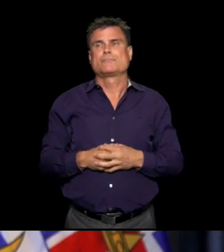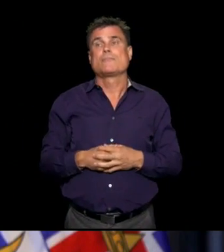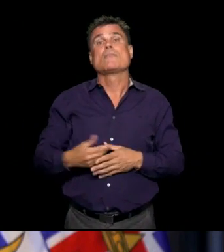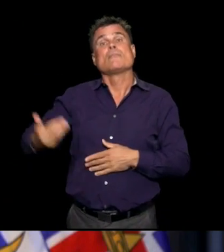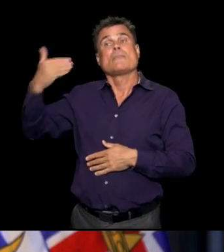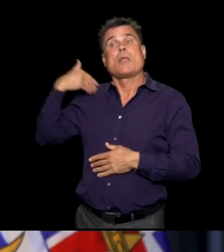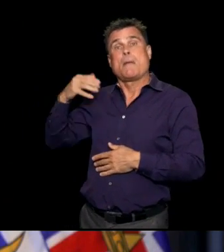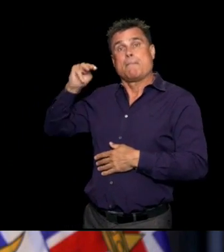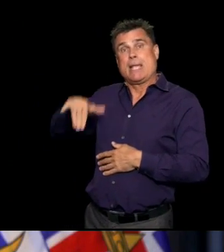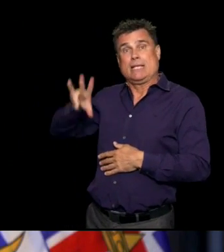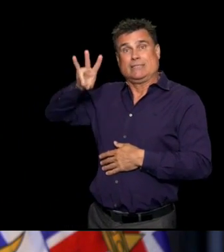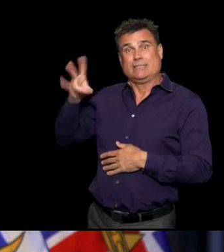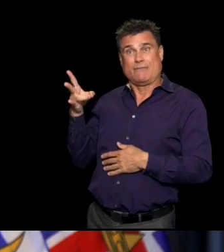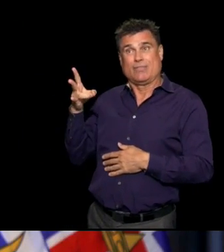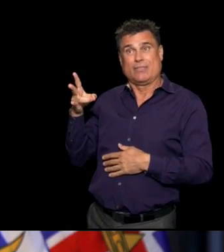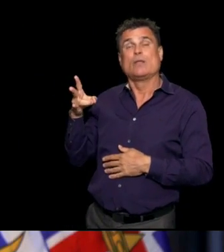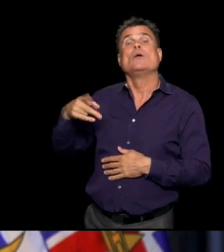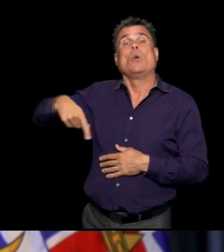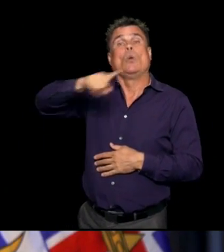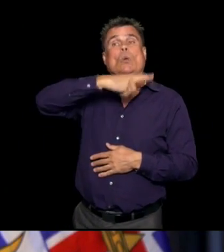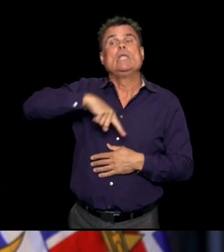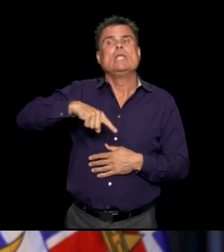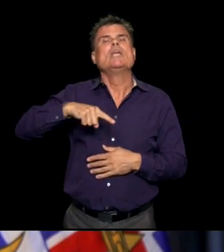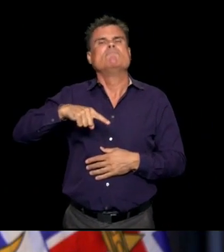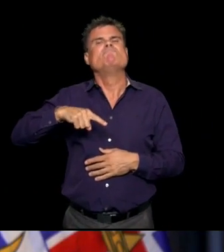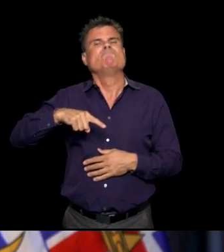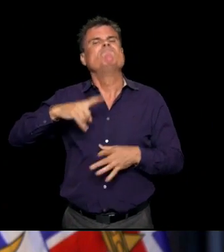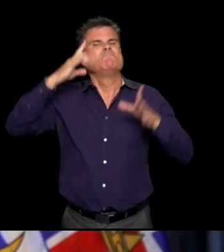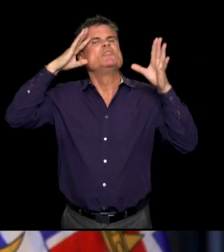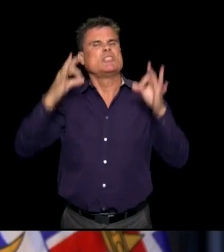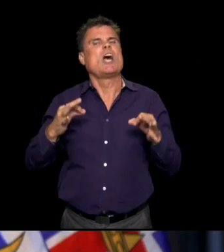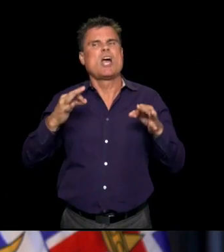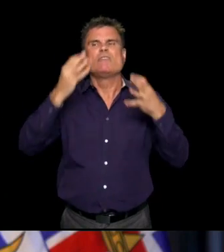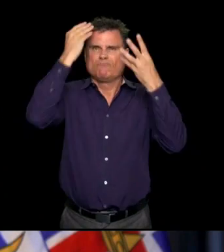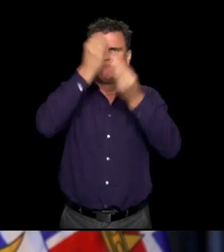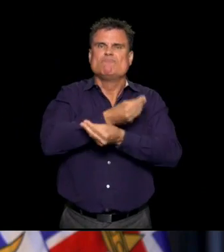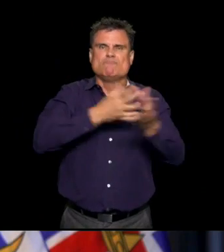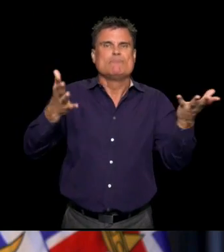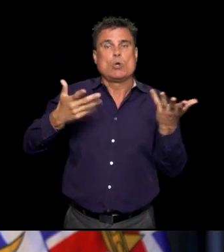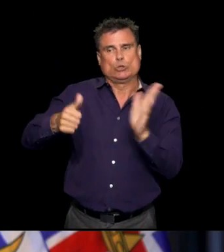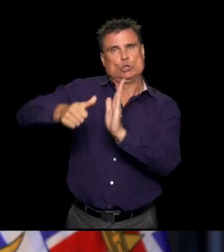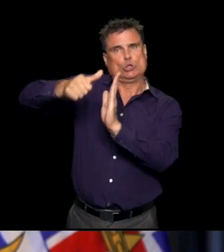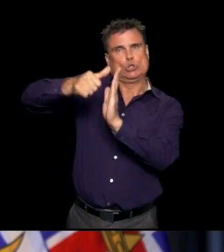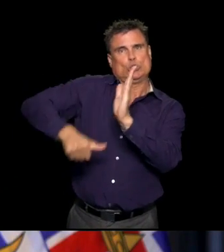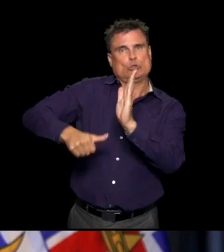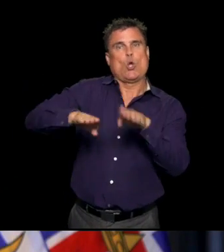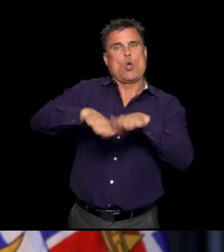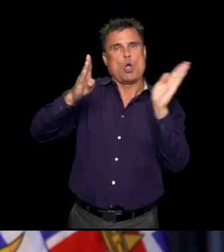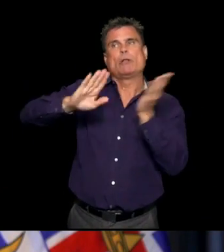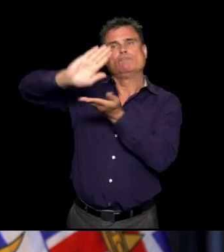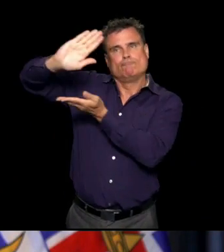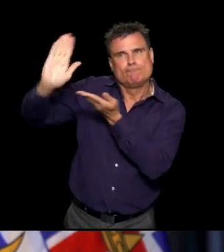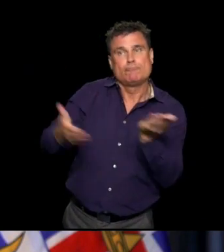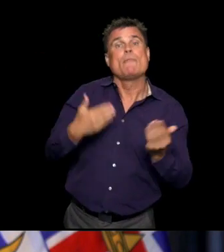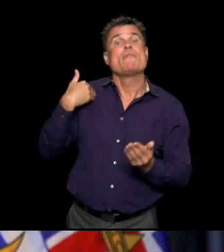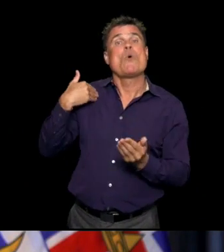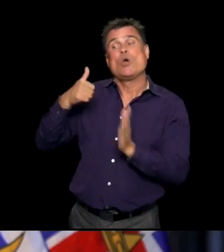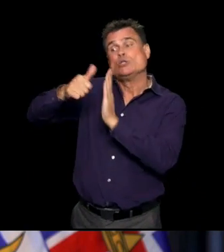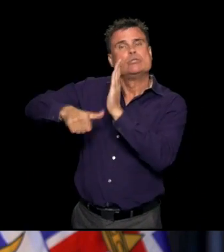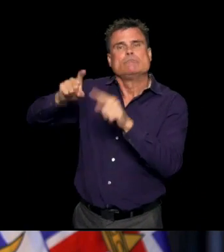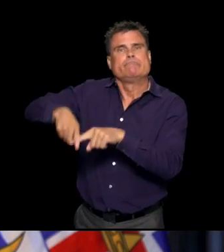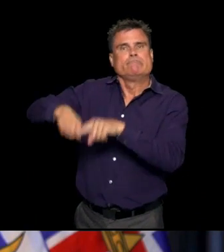surgical renewal plan. As you know, on May 7, the premier released our commitment to surgical renewal in B.C. to allow us